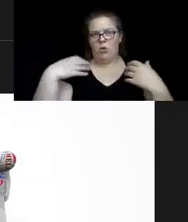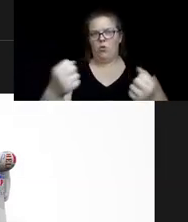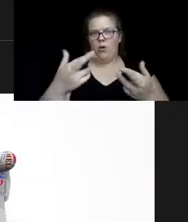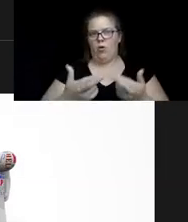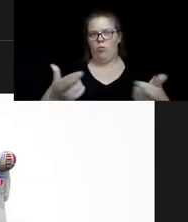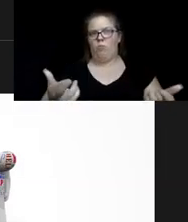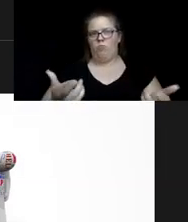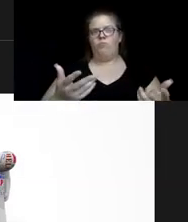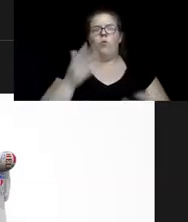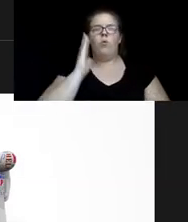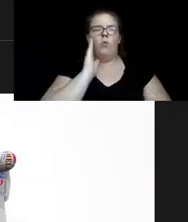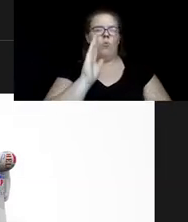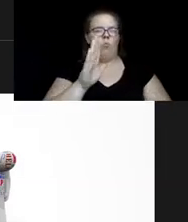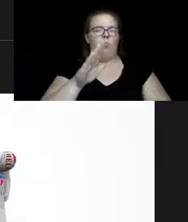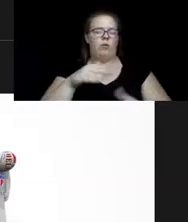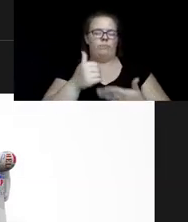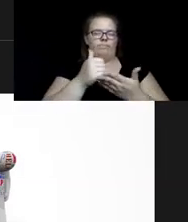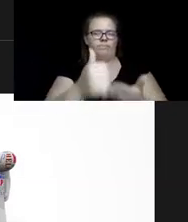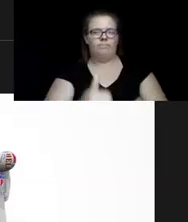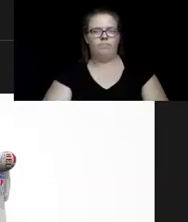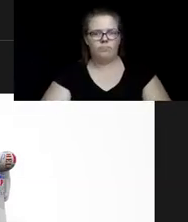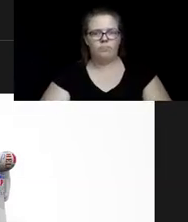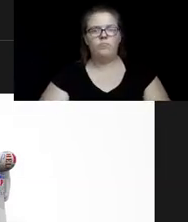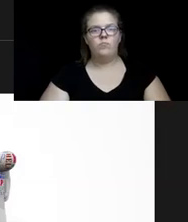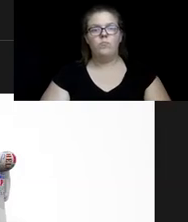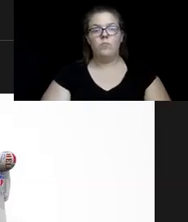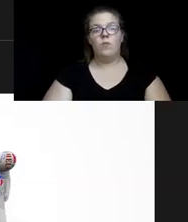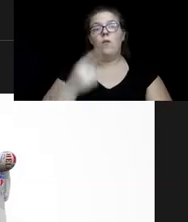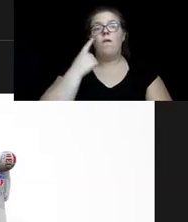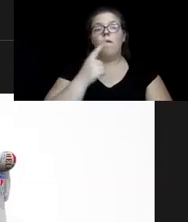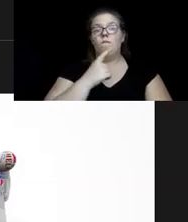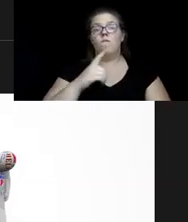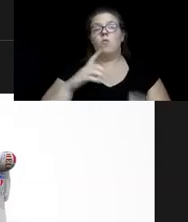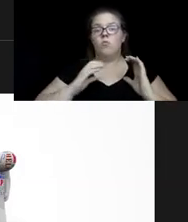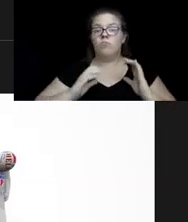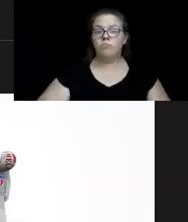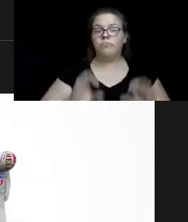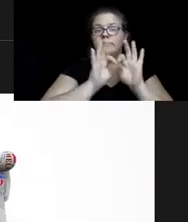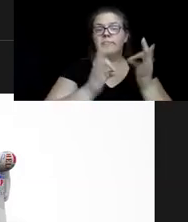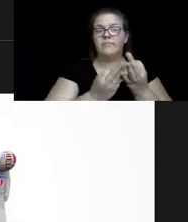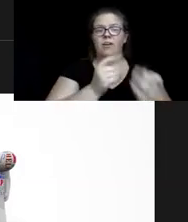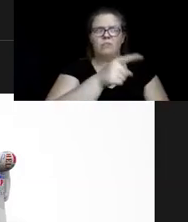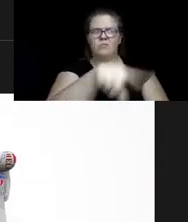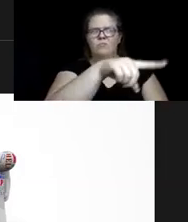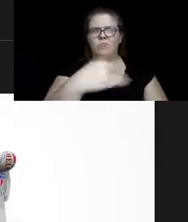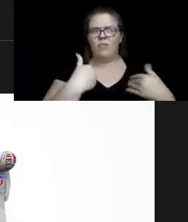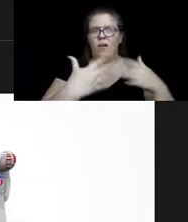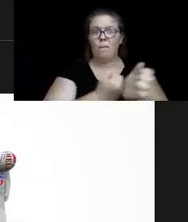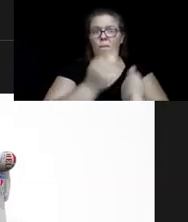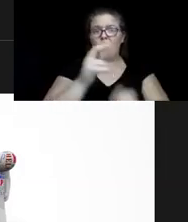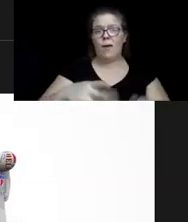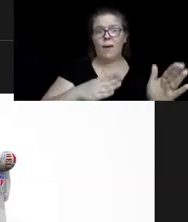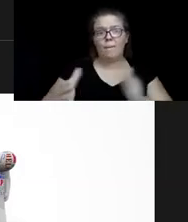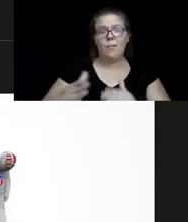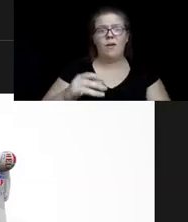And so for your clients and their families, you know, do they have a backup plan? You know, what happens if the person who takes care of them or checks in